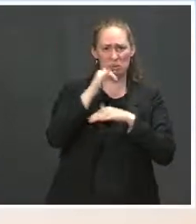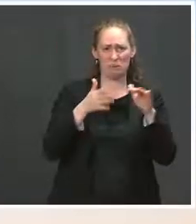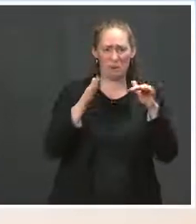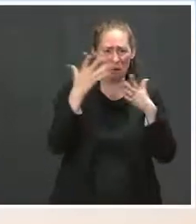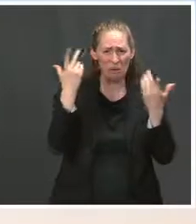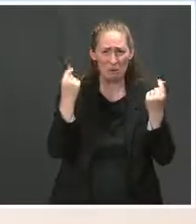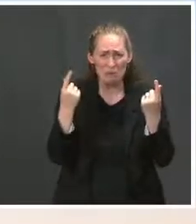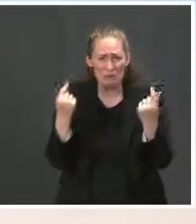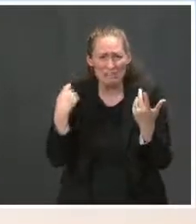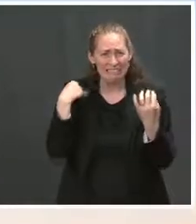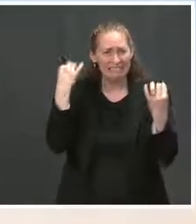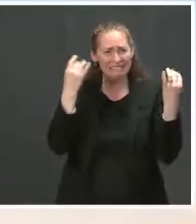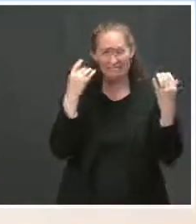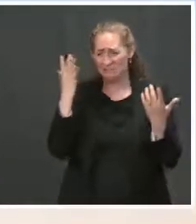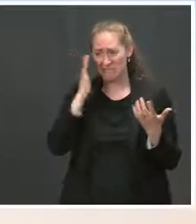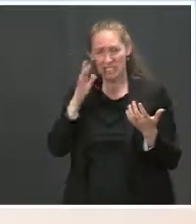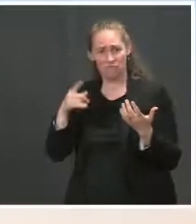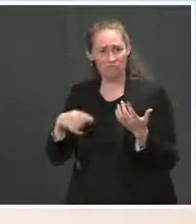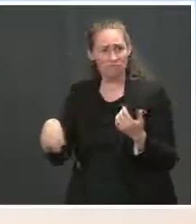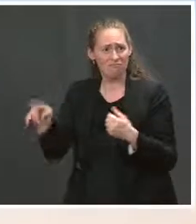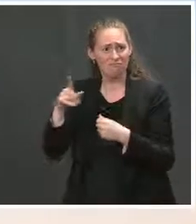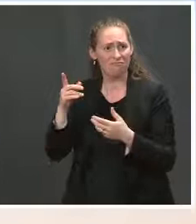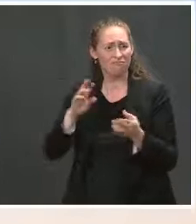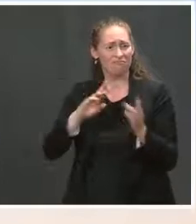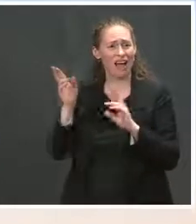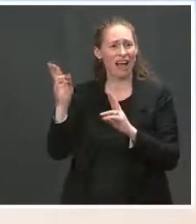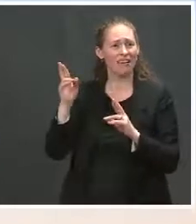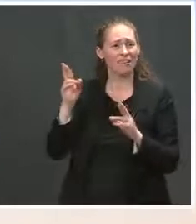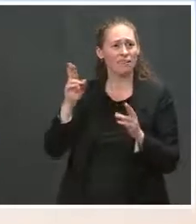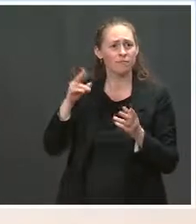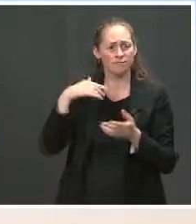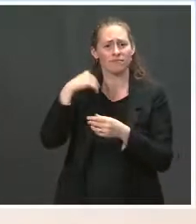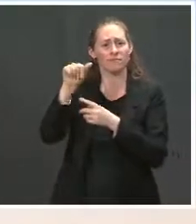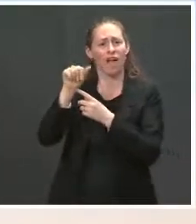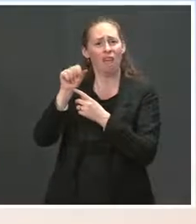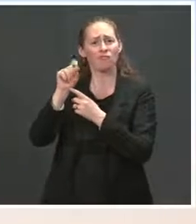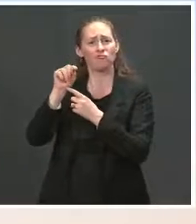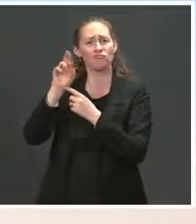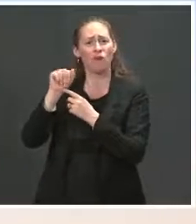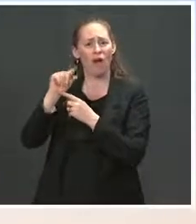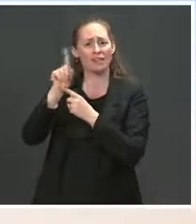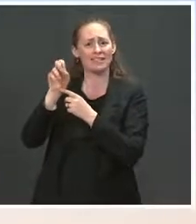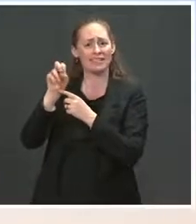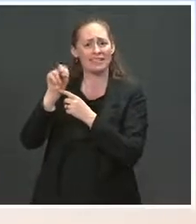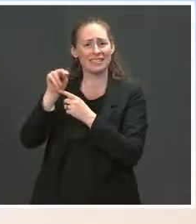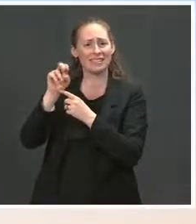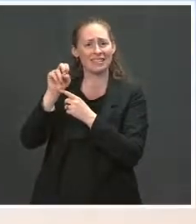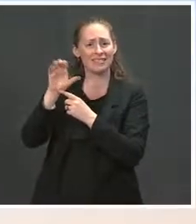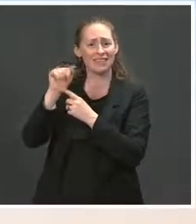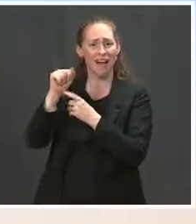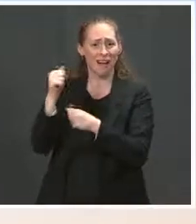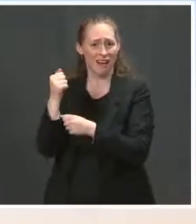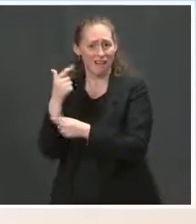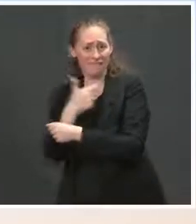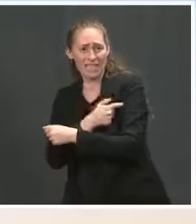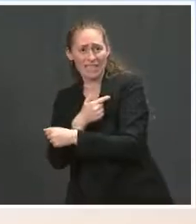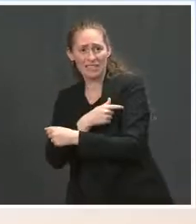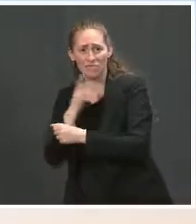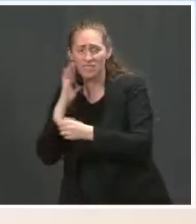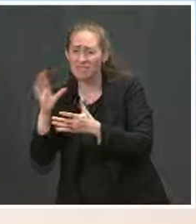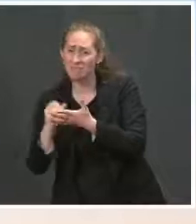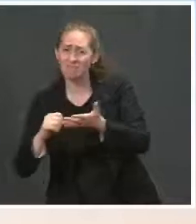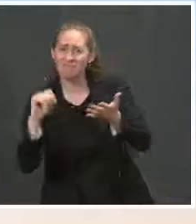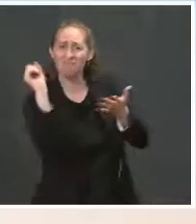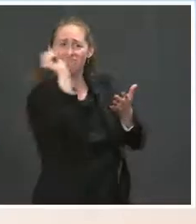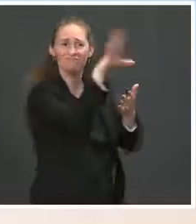the U.S. stockpile of AstraZeneca vaccine or any vaccine to India? Ms. Well, let me first say that the United States offers